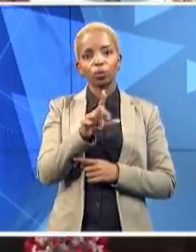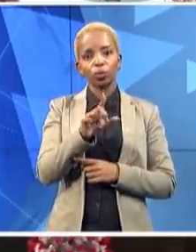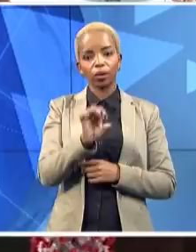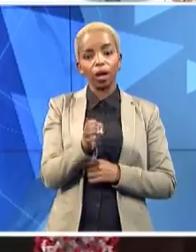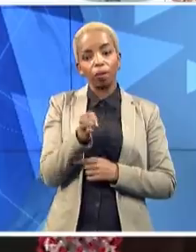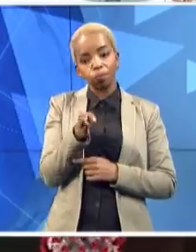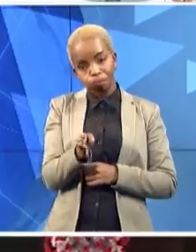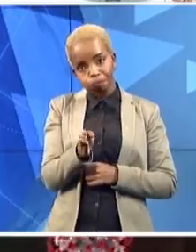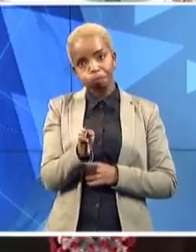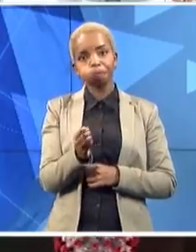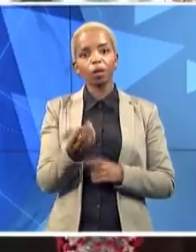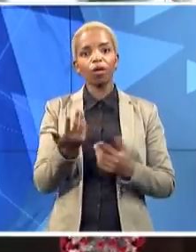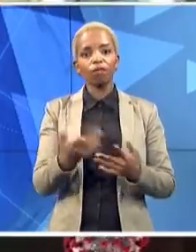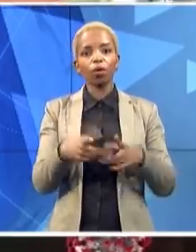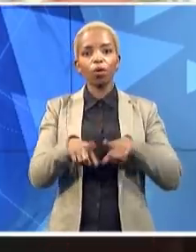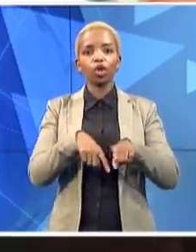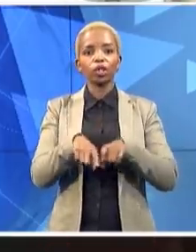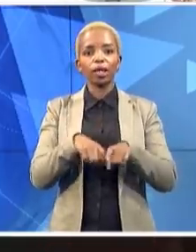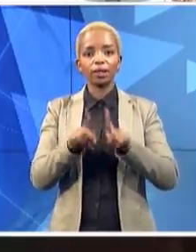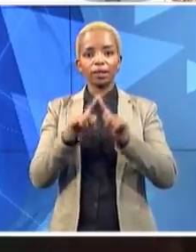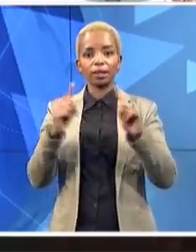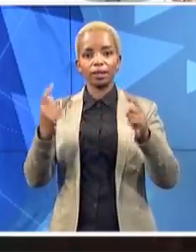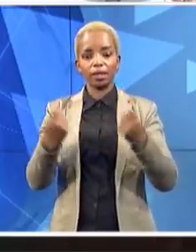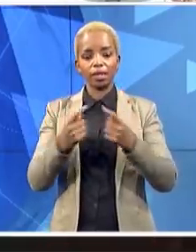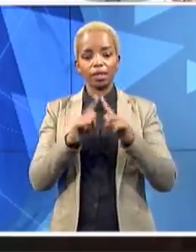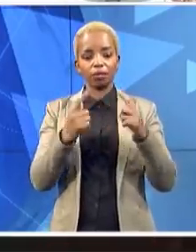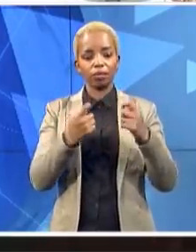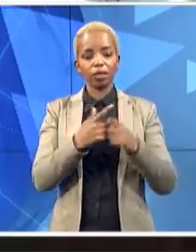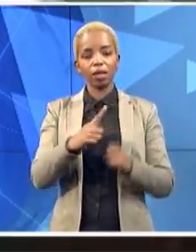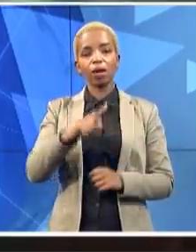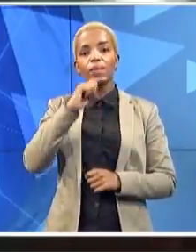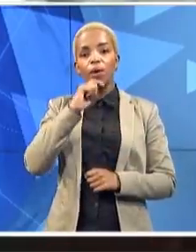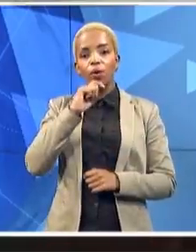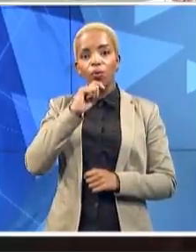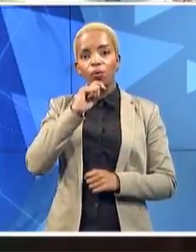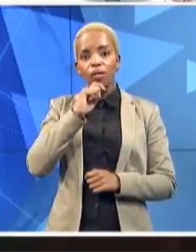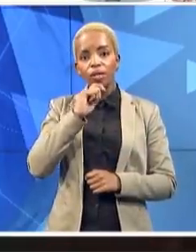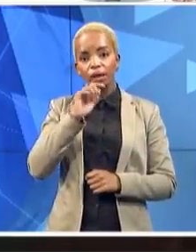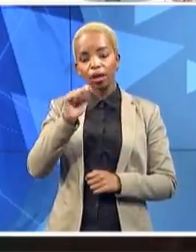A very good morning to you, Atule. What's the latest on your side?